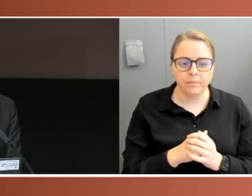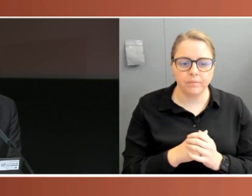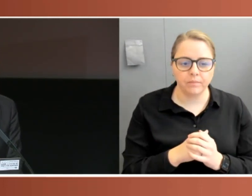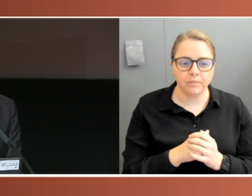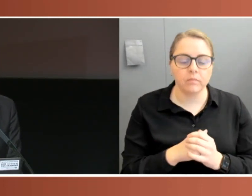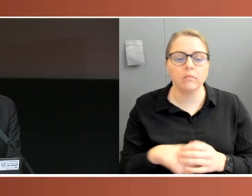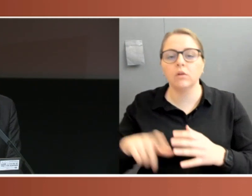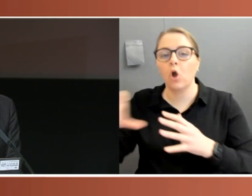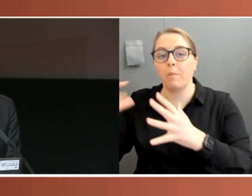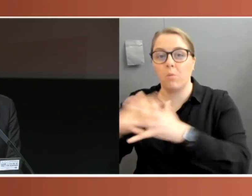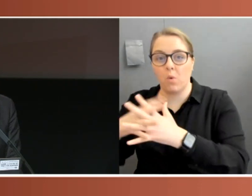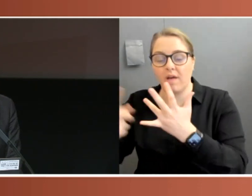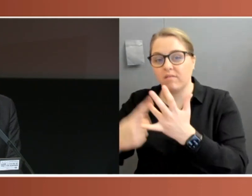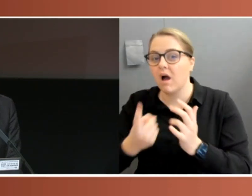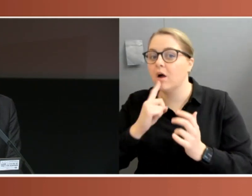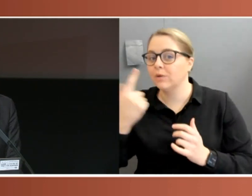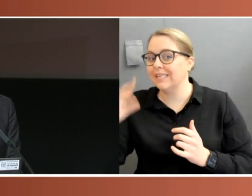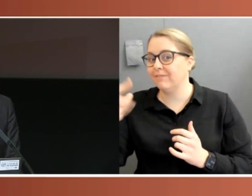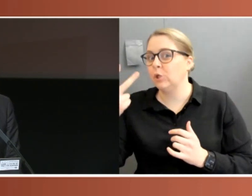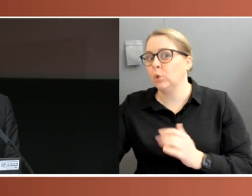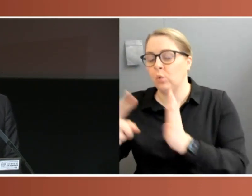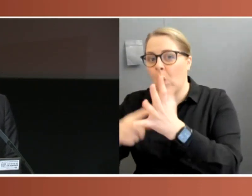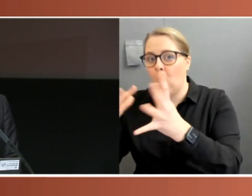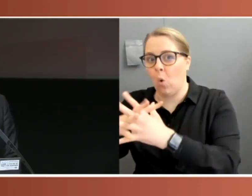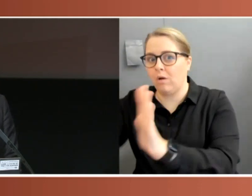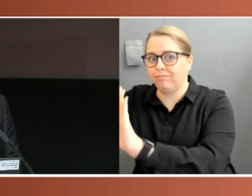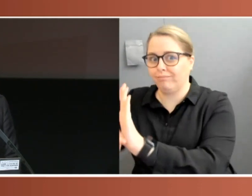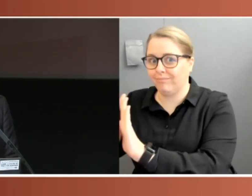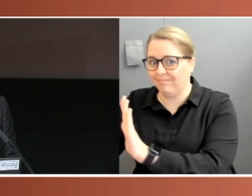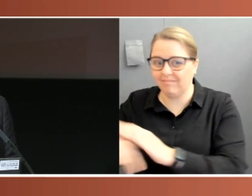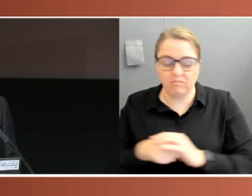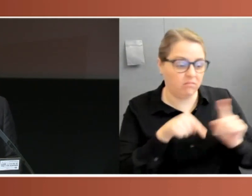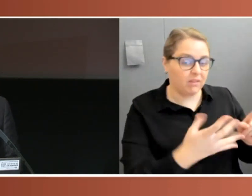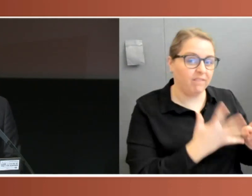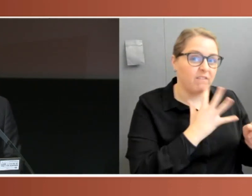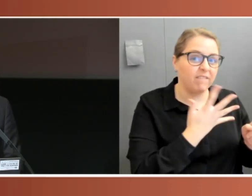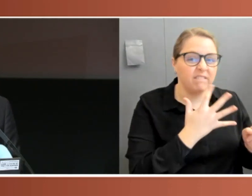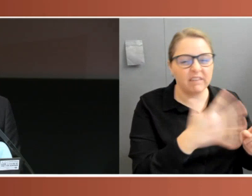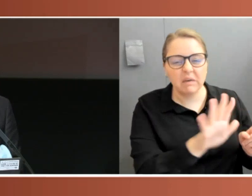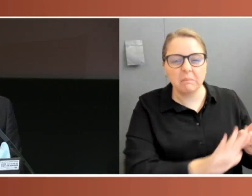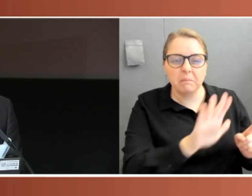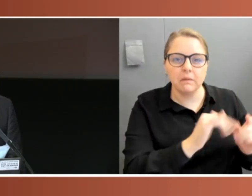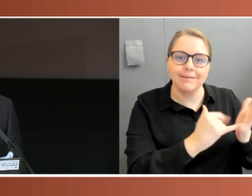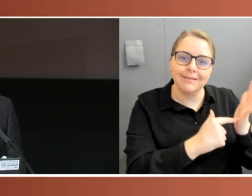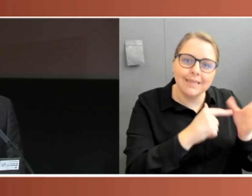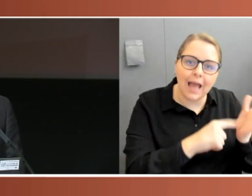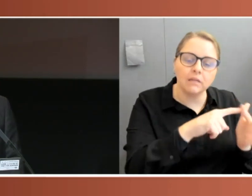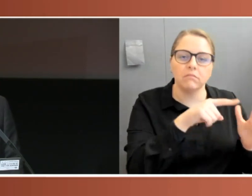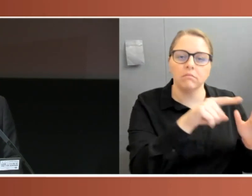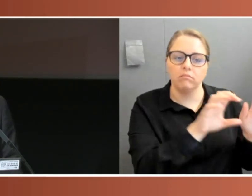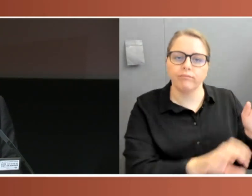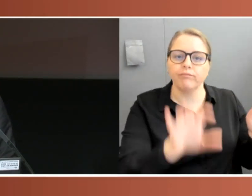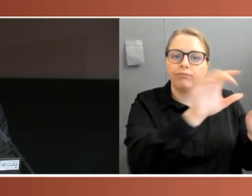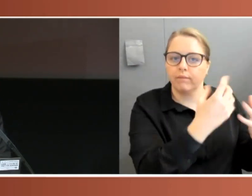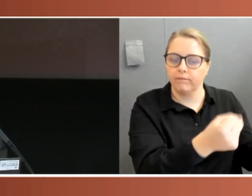172. An extraordinarily rapid pace of lawmaking by the executive that had